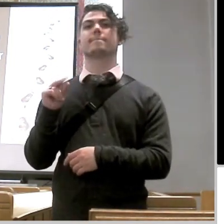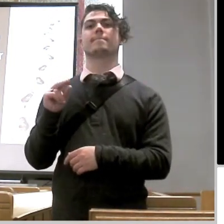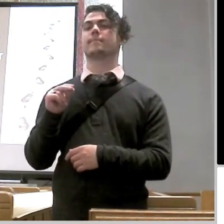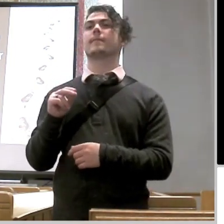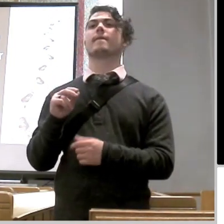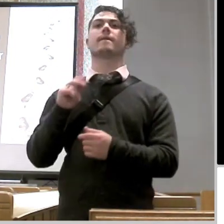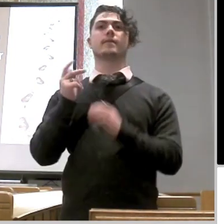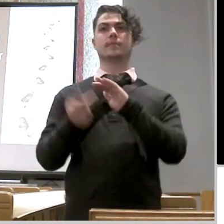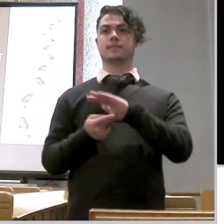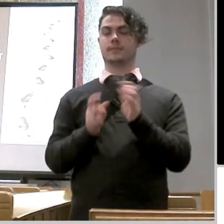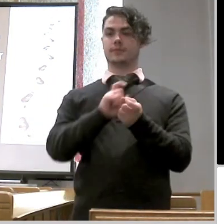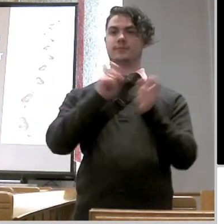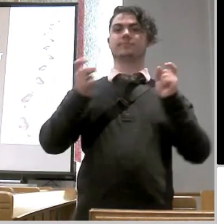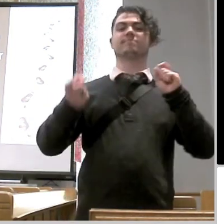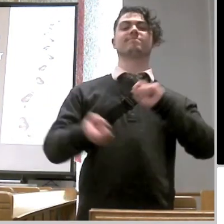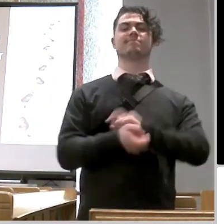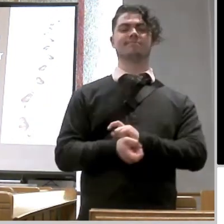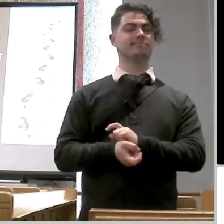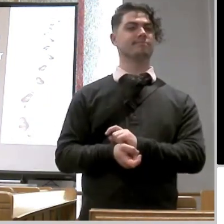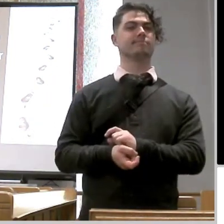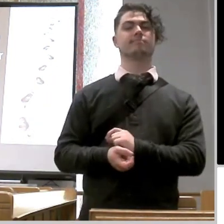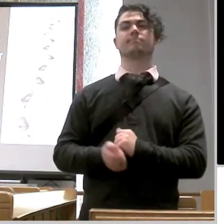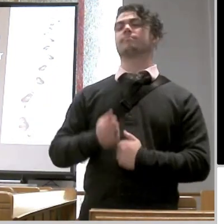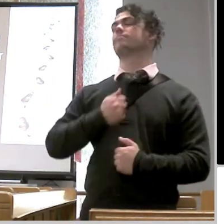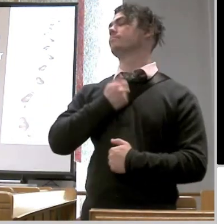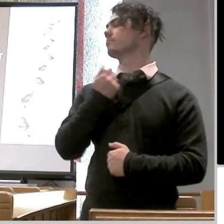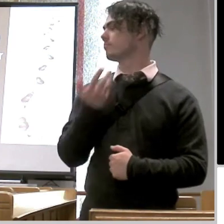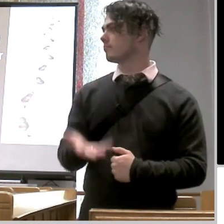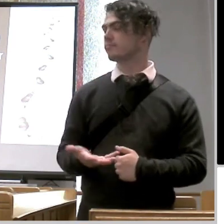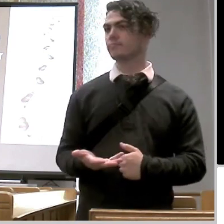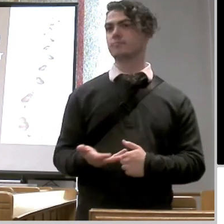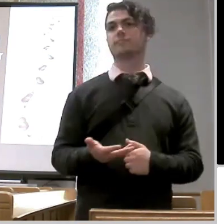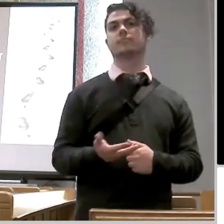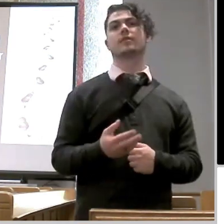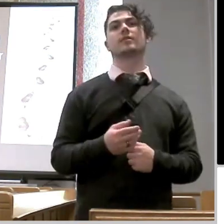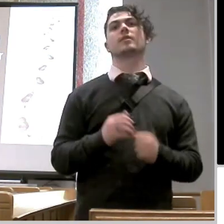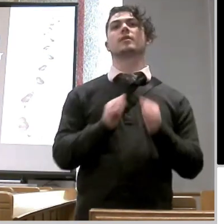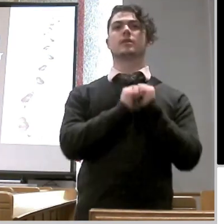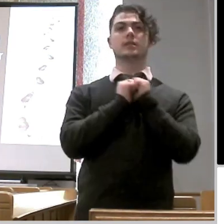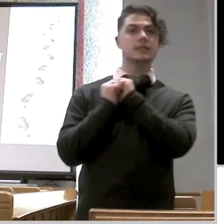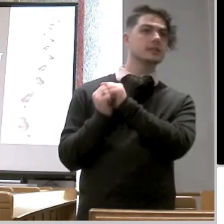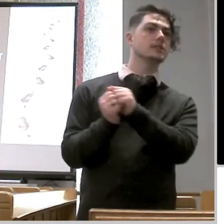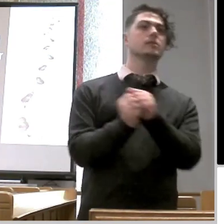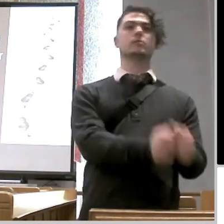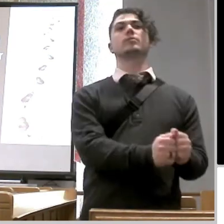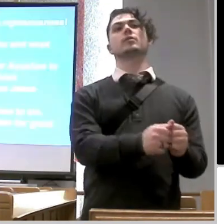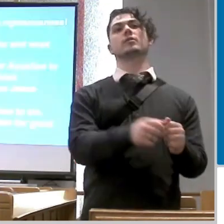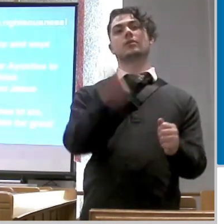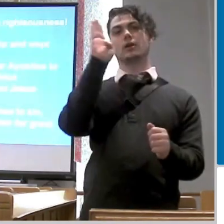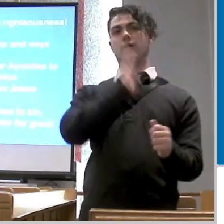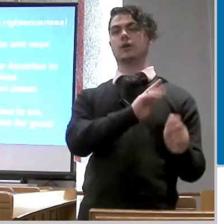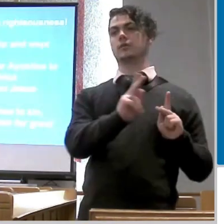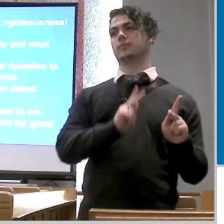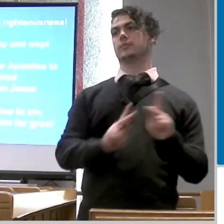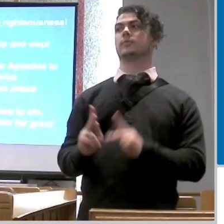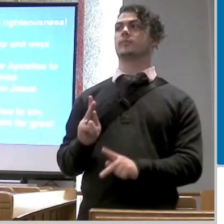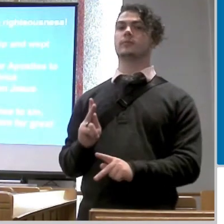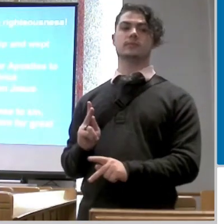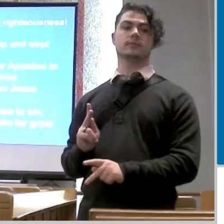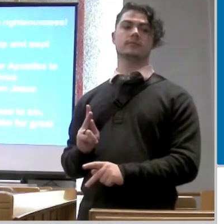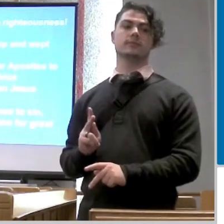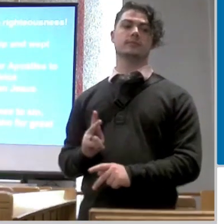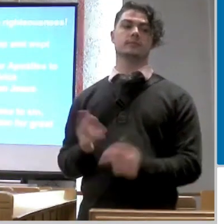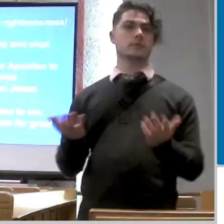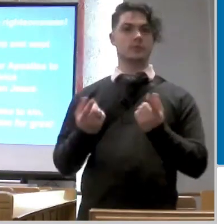like a child of god he did not walk away and find isolation what he did is he took